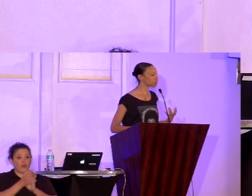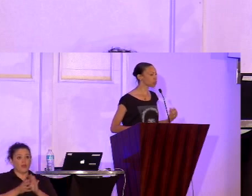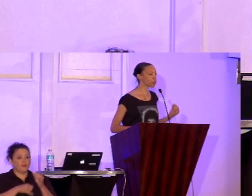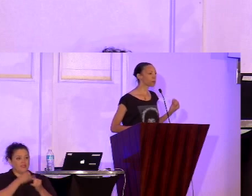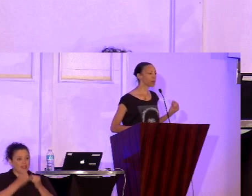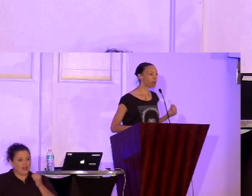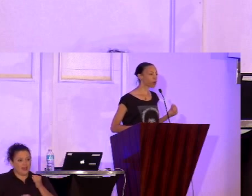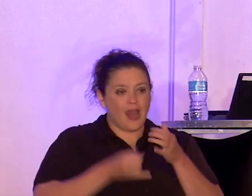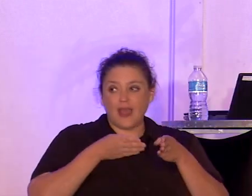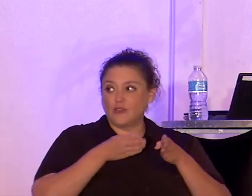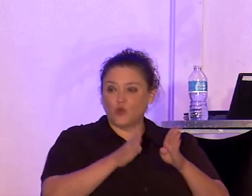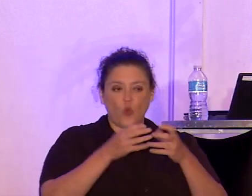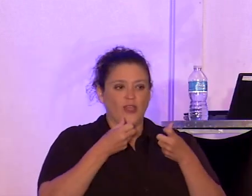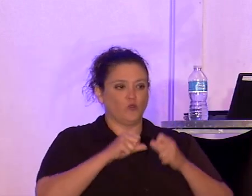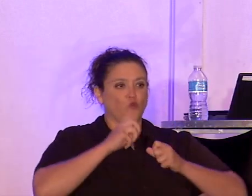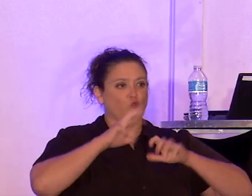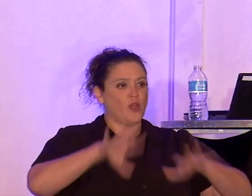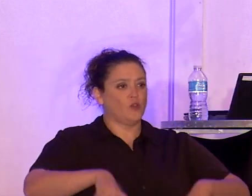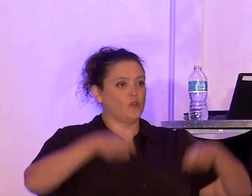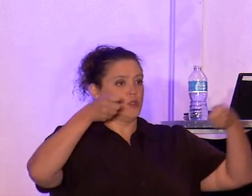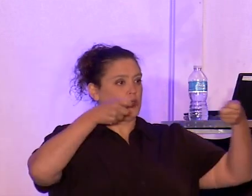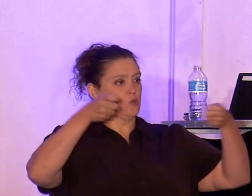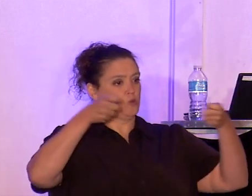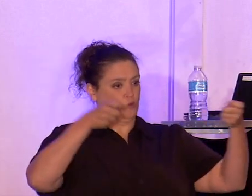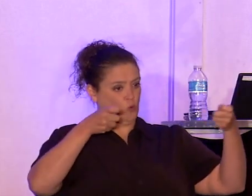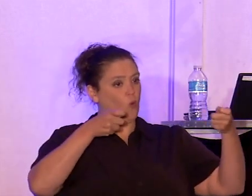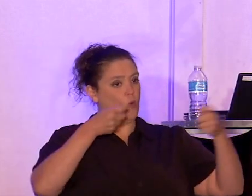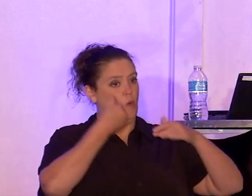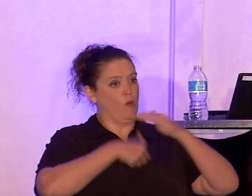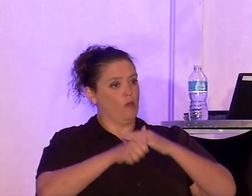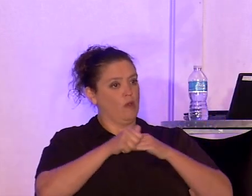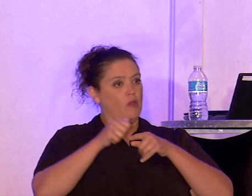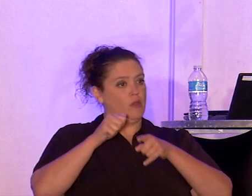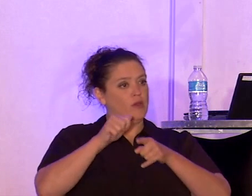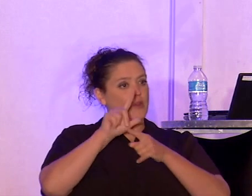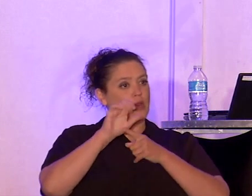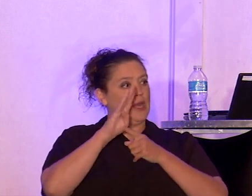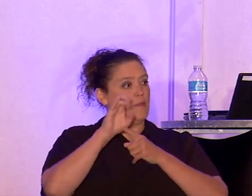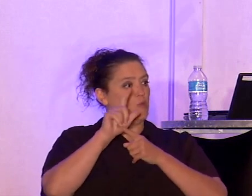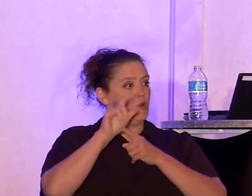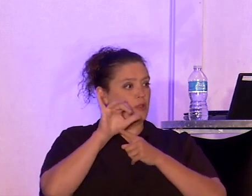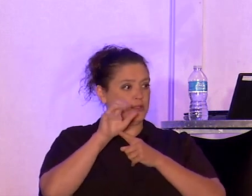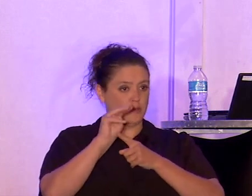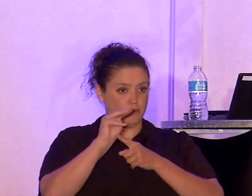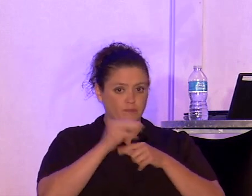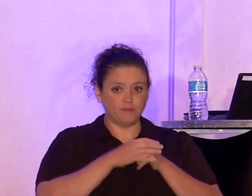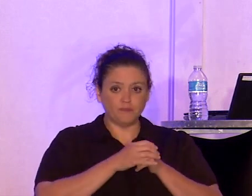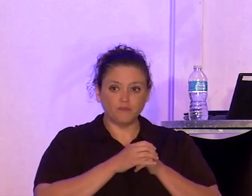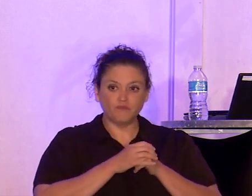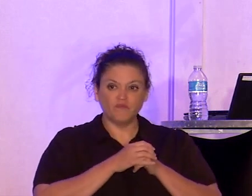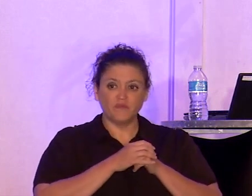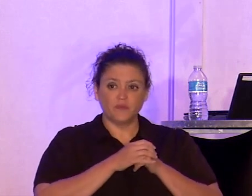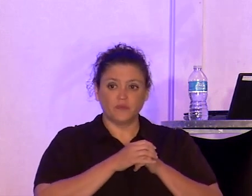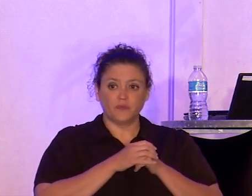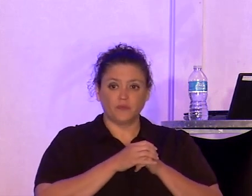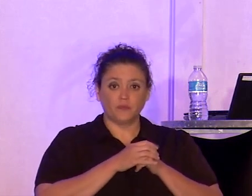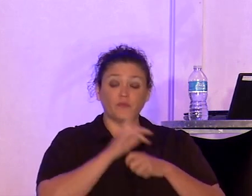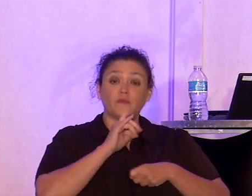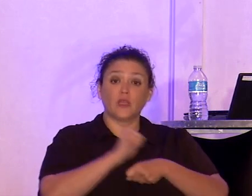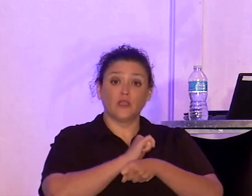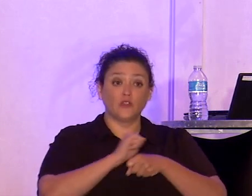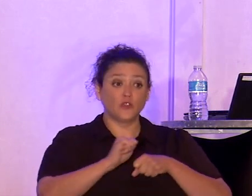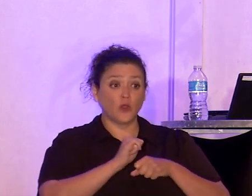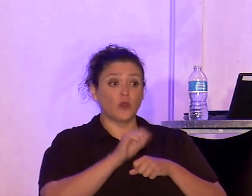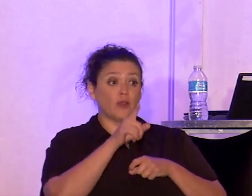dynamism, power, and control under capitalist neoliberalism. And certainly the mainstreaming of